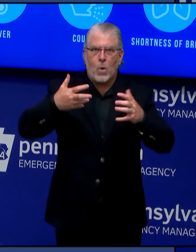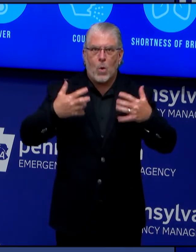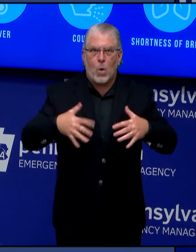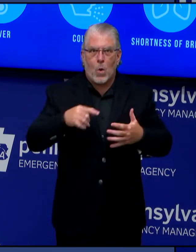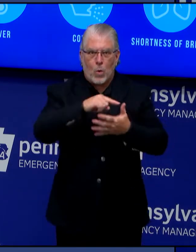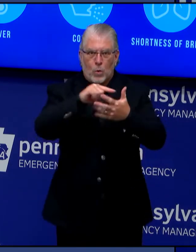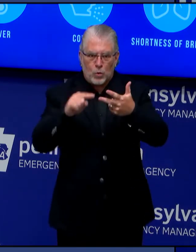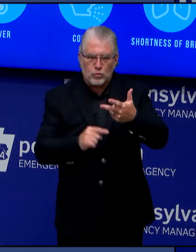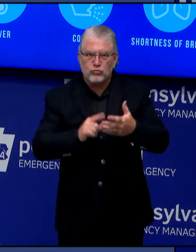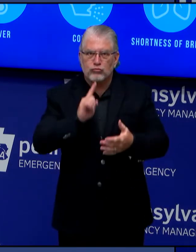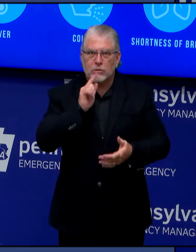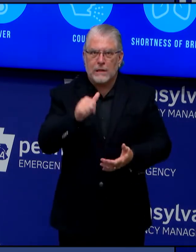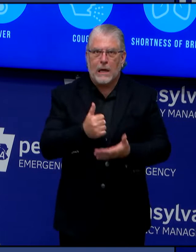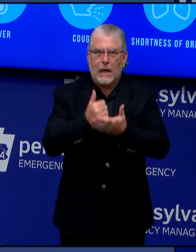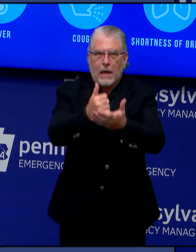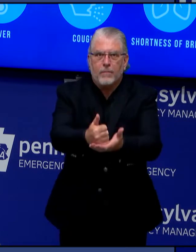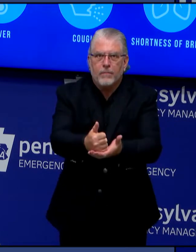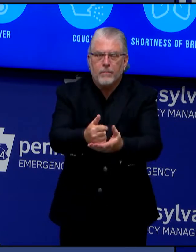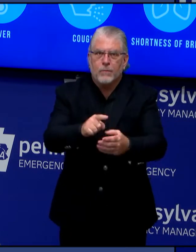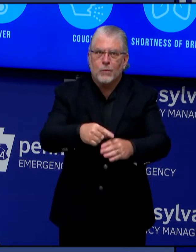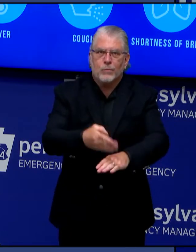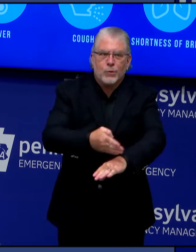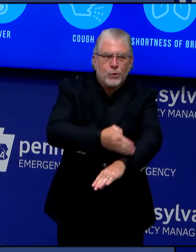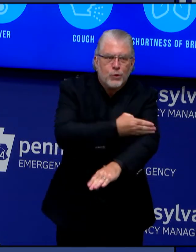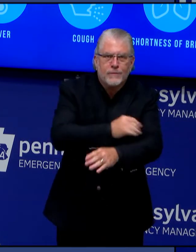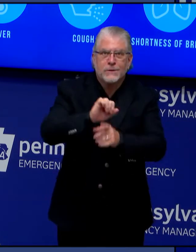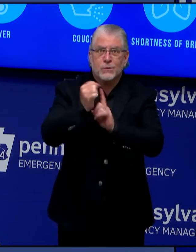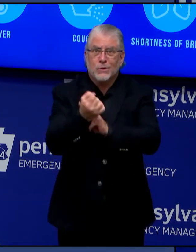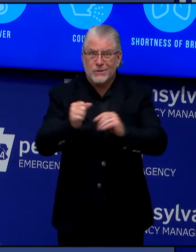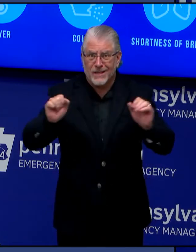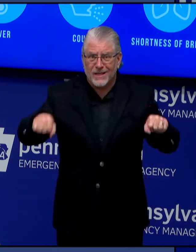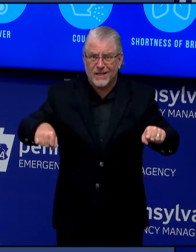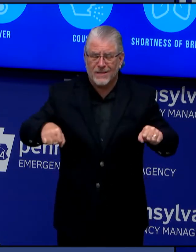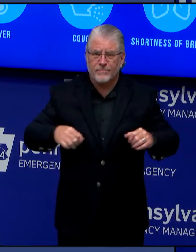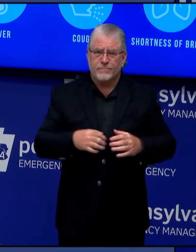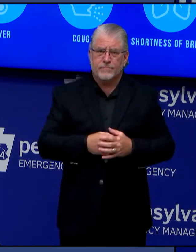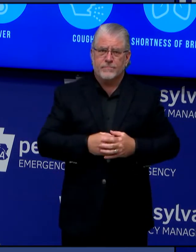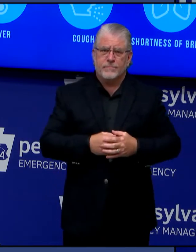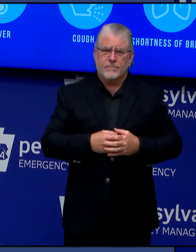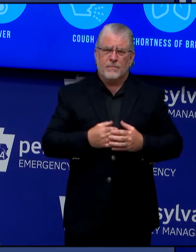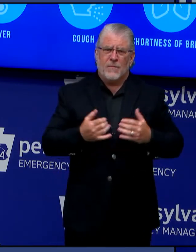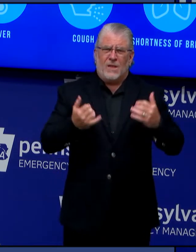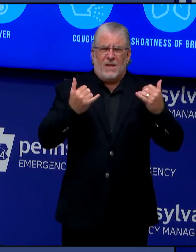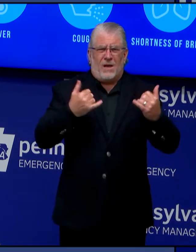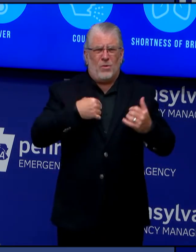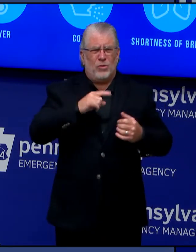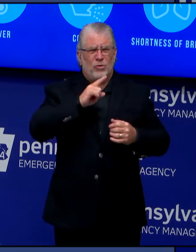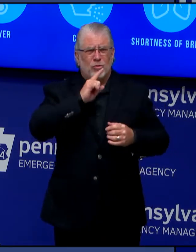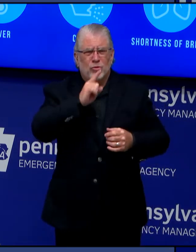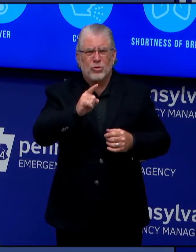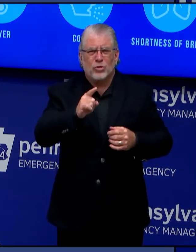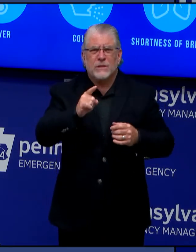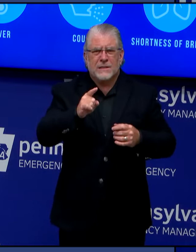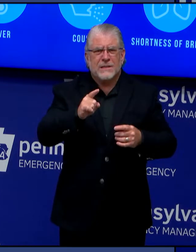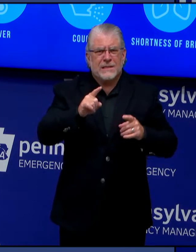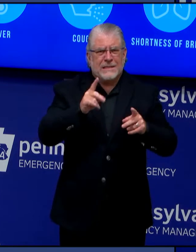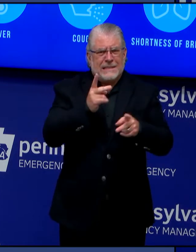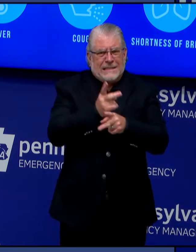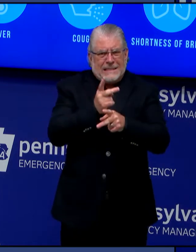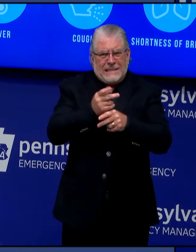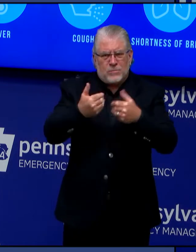to appreciate the importance of a strong, stable, and sufficiently funded social safety net, I think this is that moment.